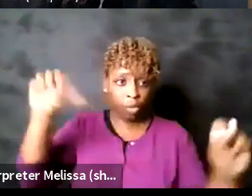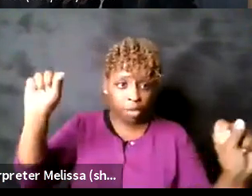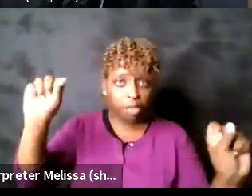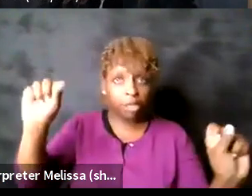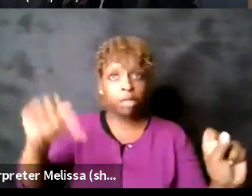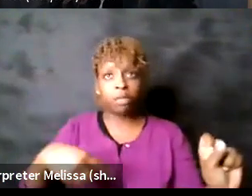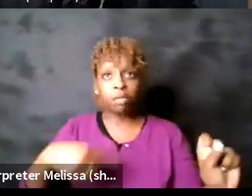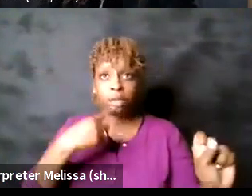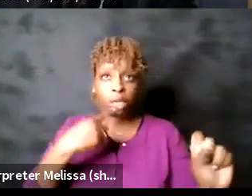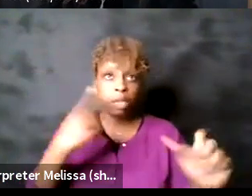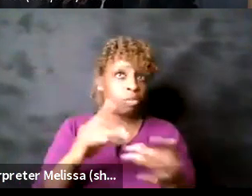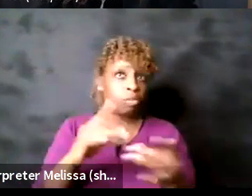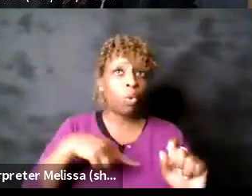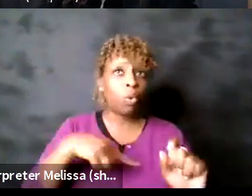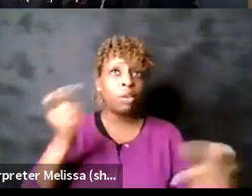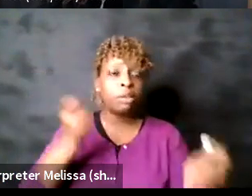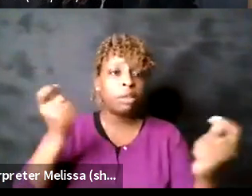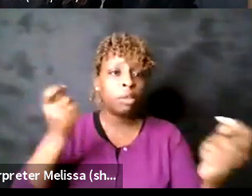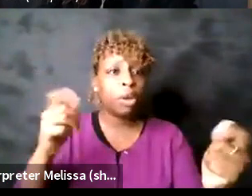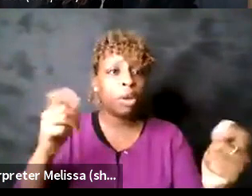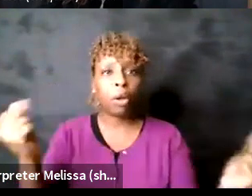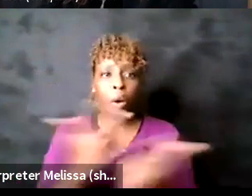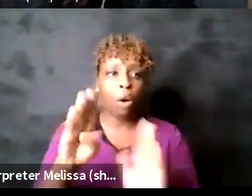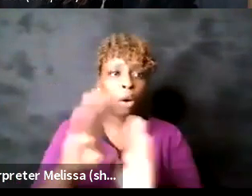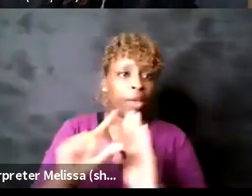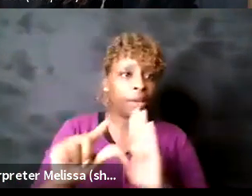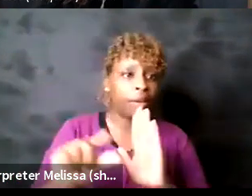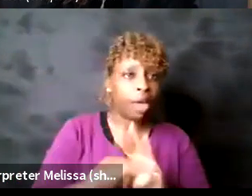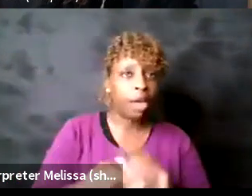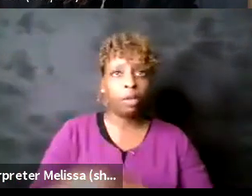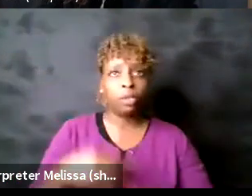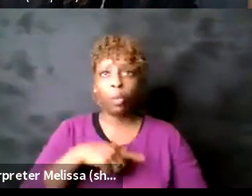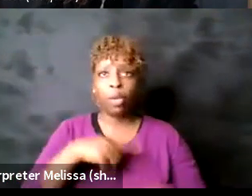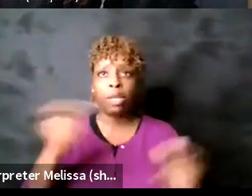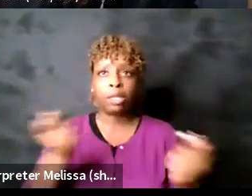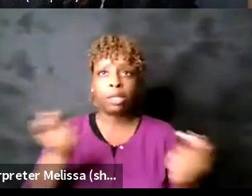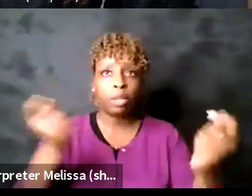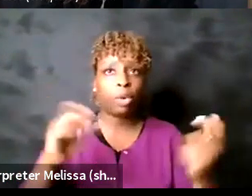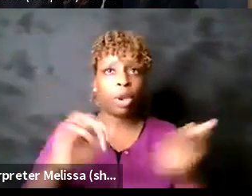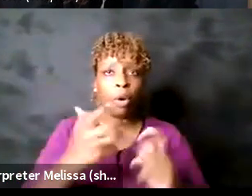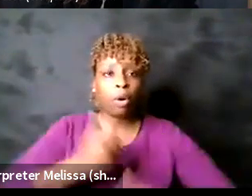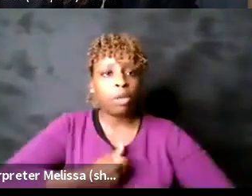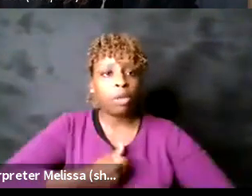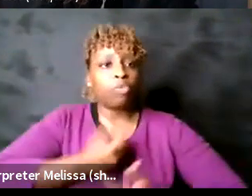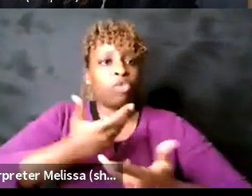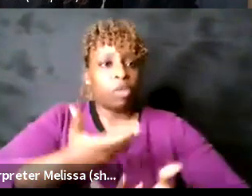all um uh expressions of enthusiasm towards theater you know and it doesn't have to get